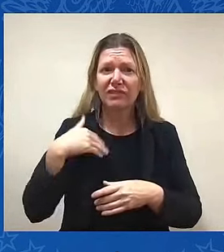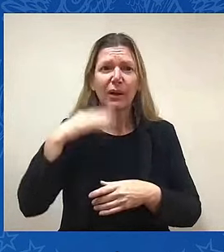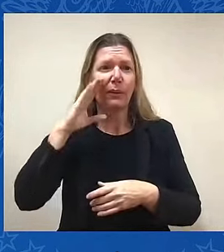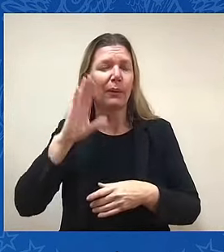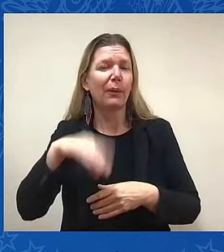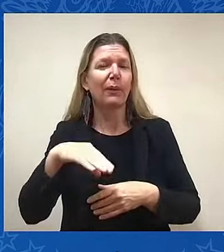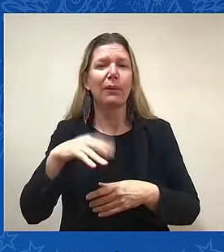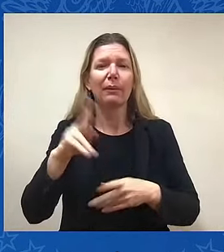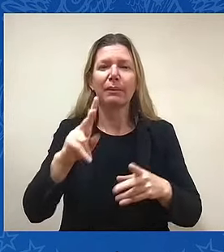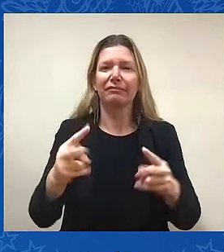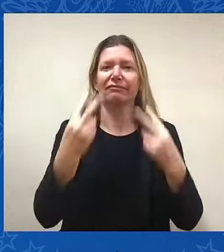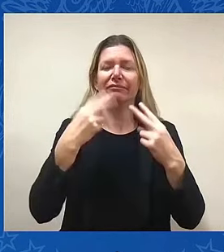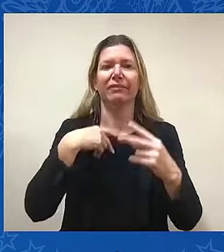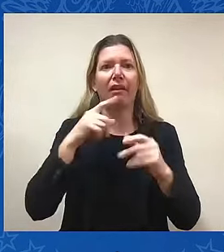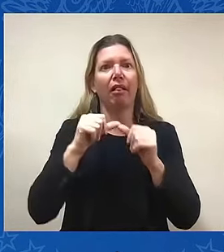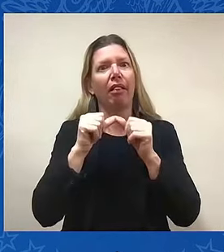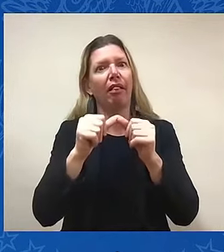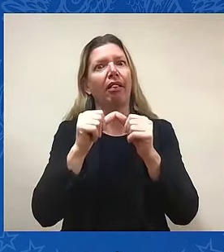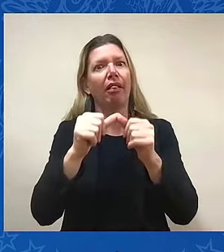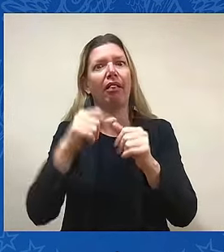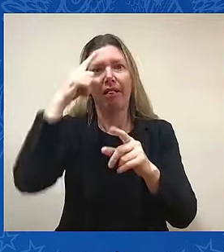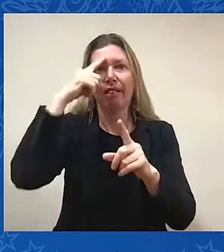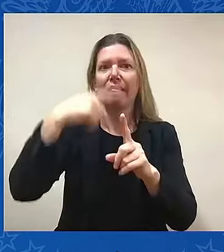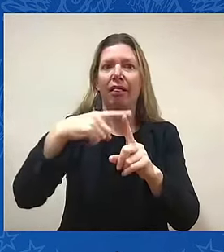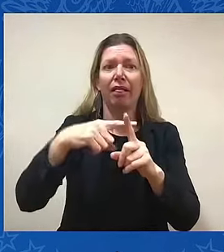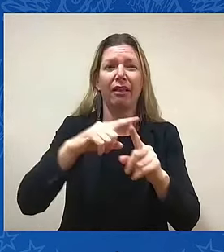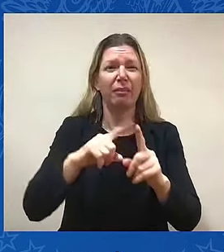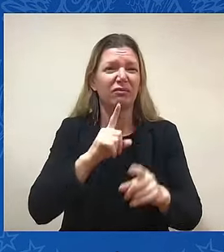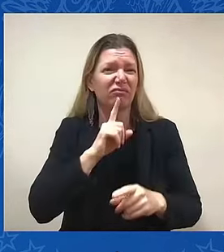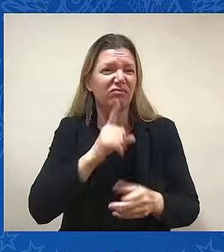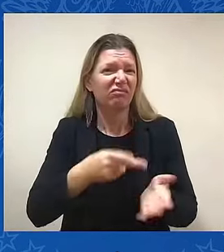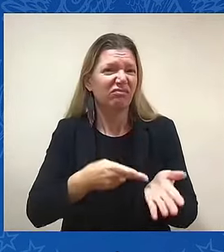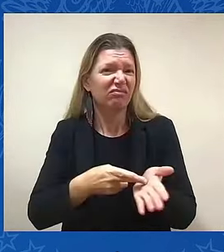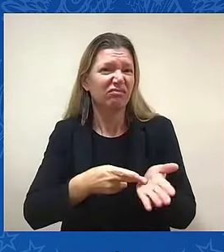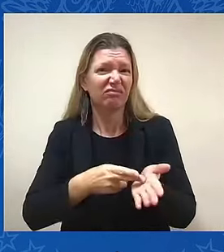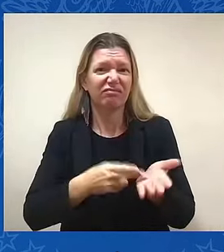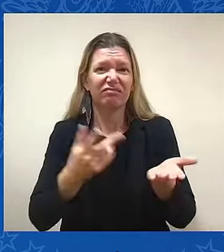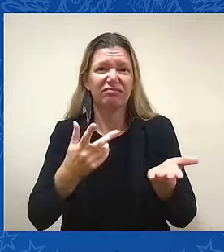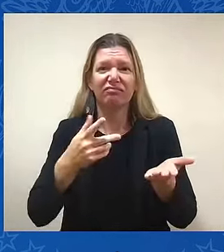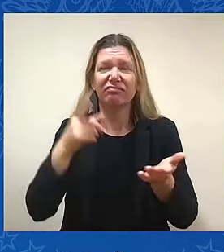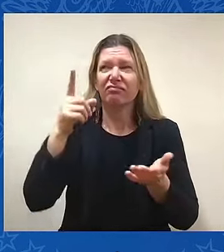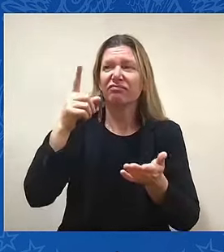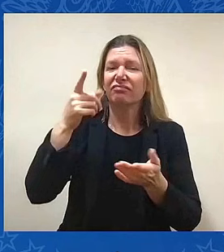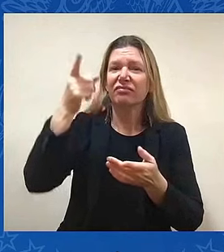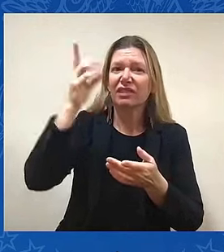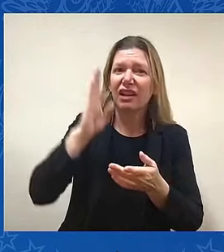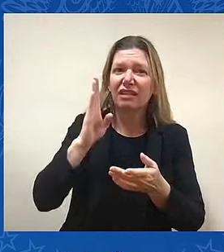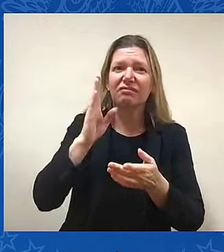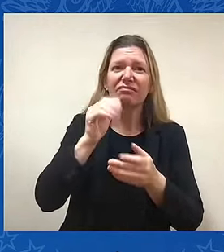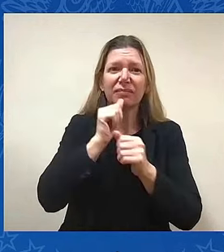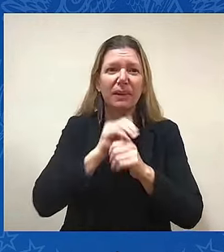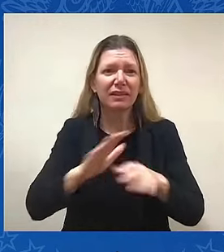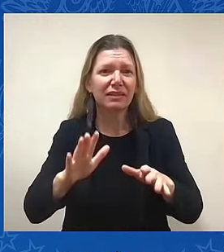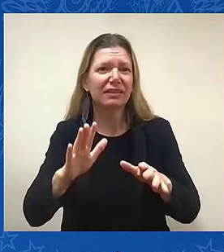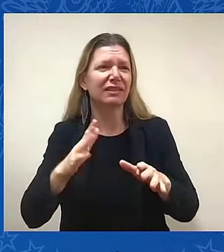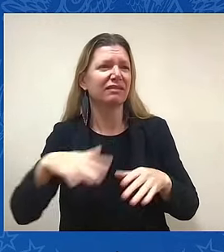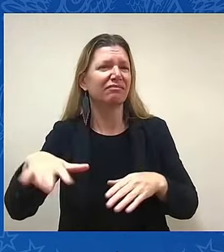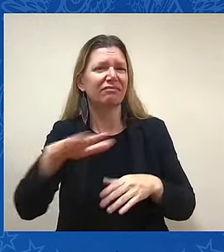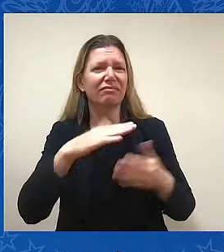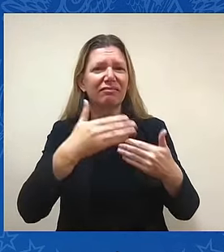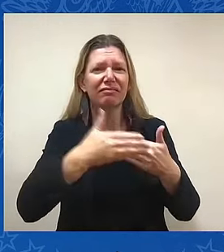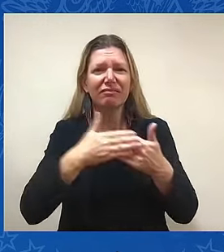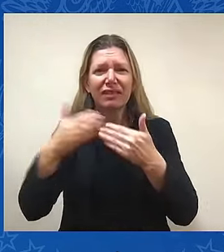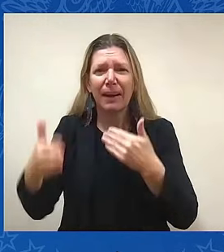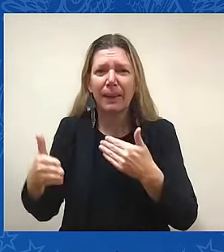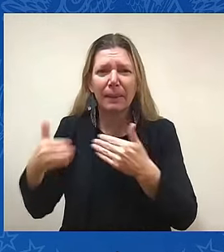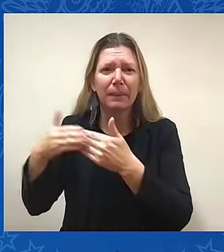with the grace of God and the goodwill of the neighbors and the crook not rising, we have a shot to make some real changes, Democrats and Republicans, for the better for